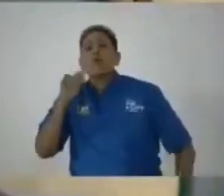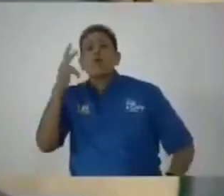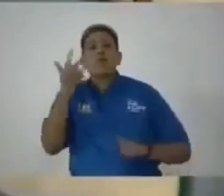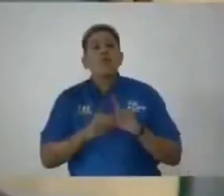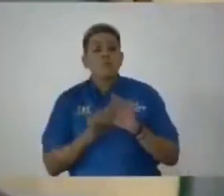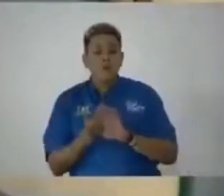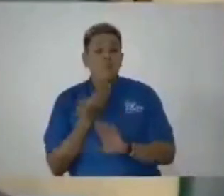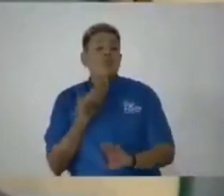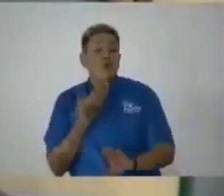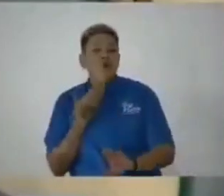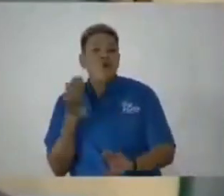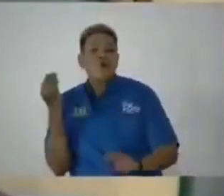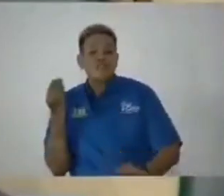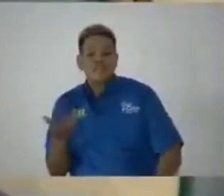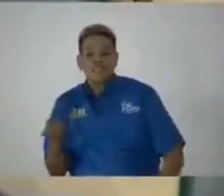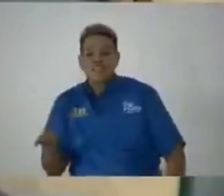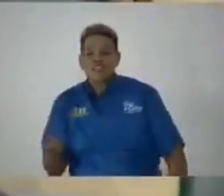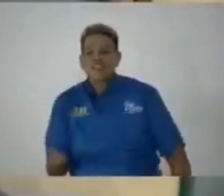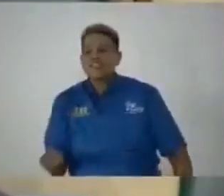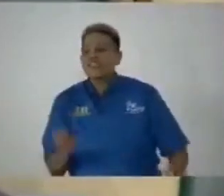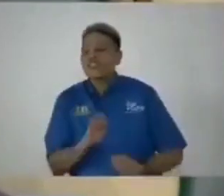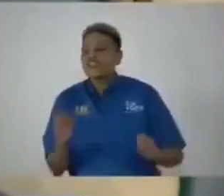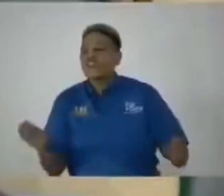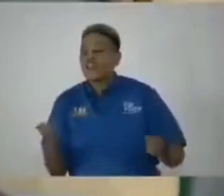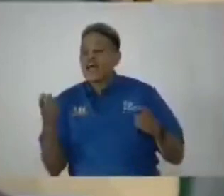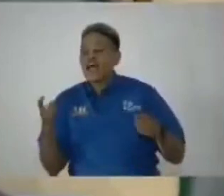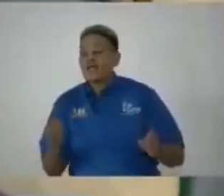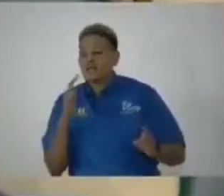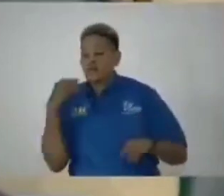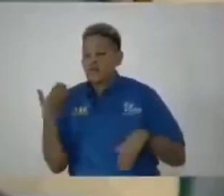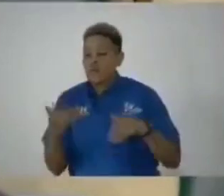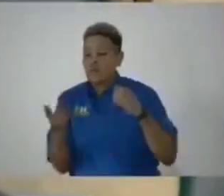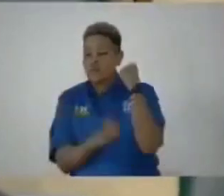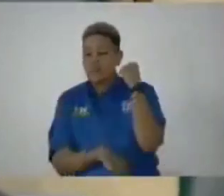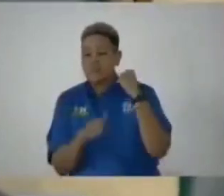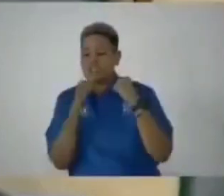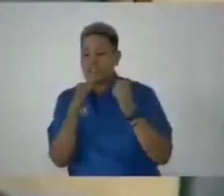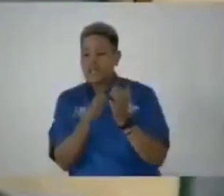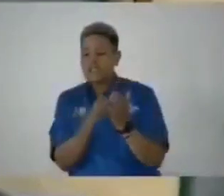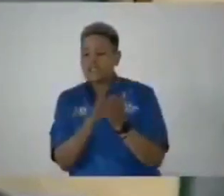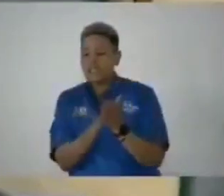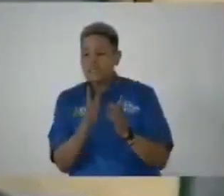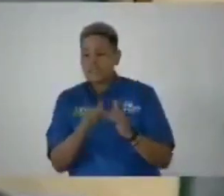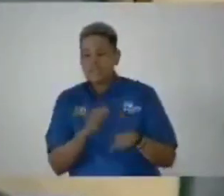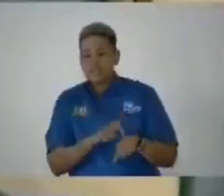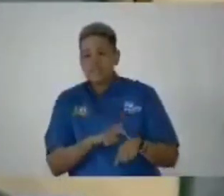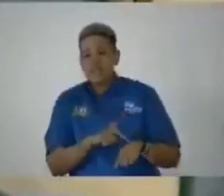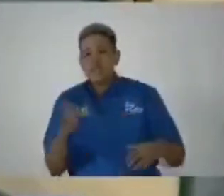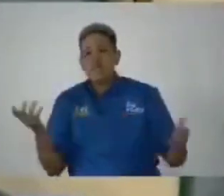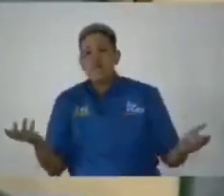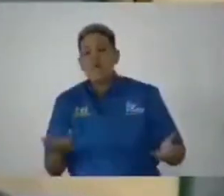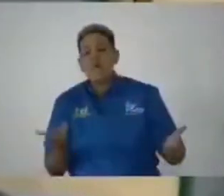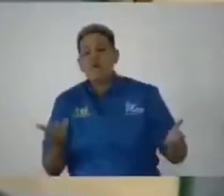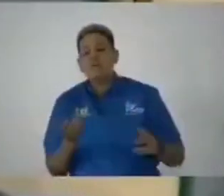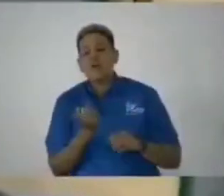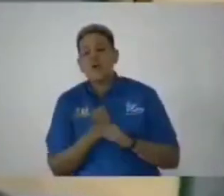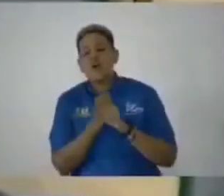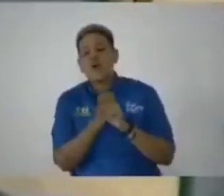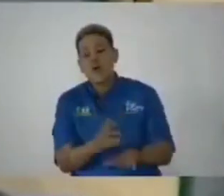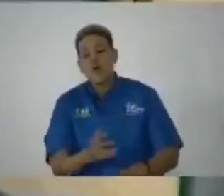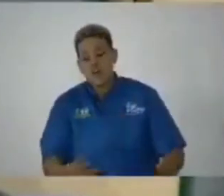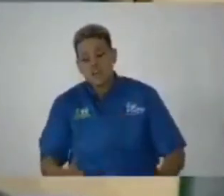months before that there was nothing to prosecute. It was not tabled at the same time. What caused